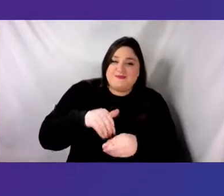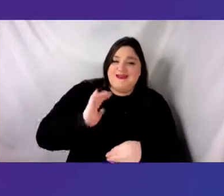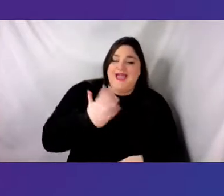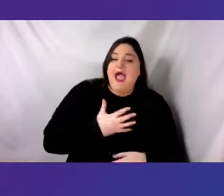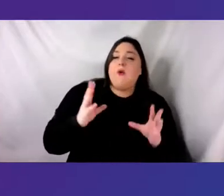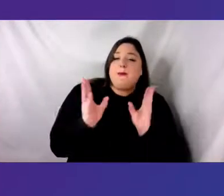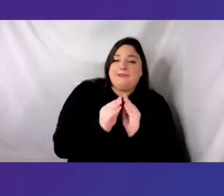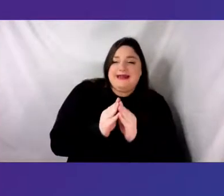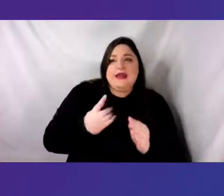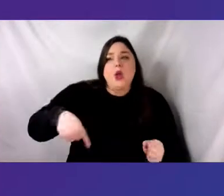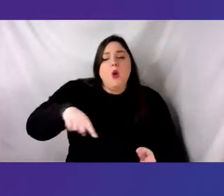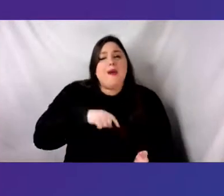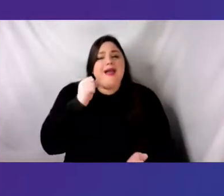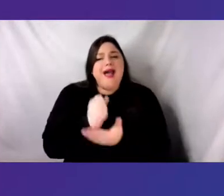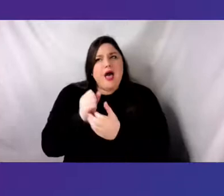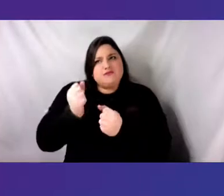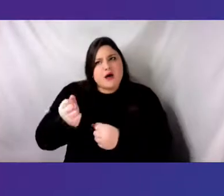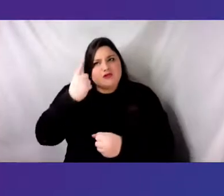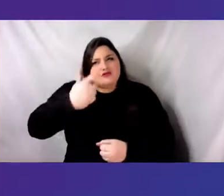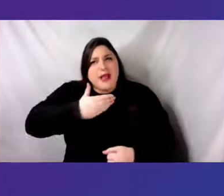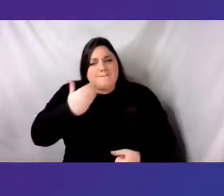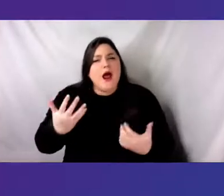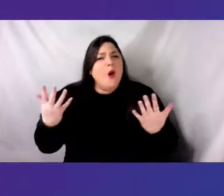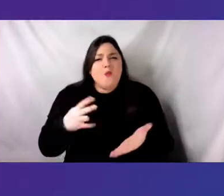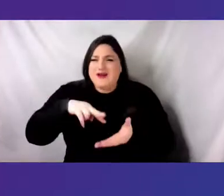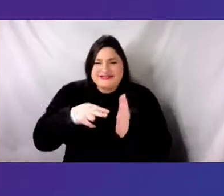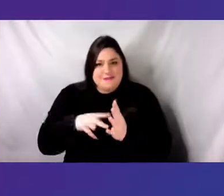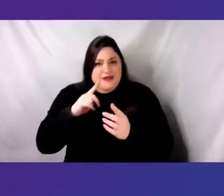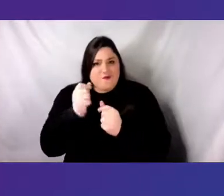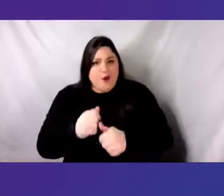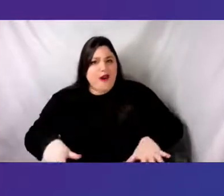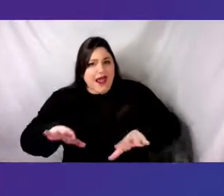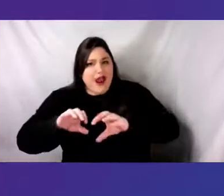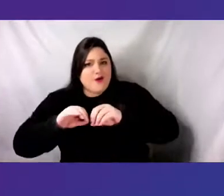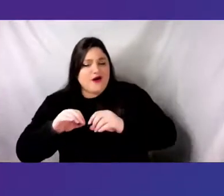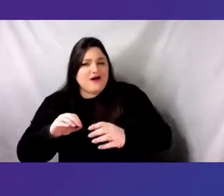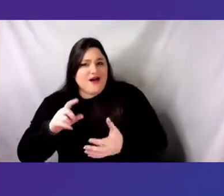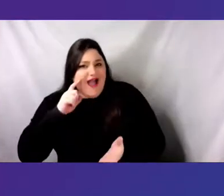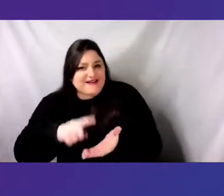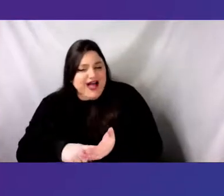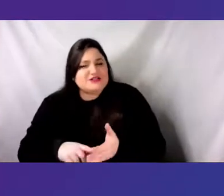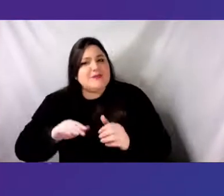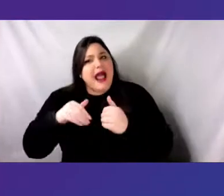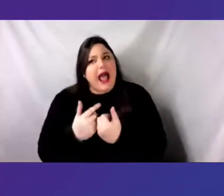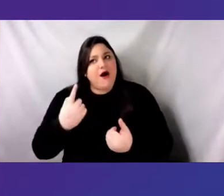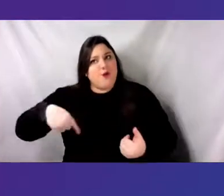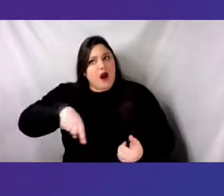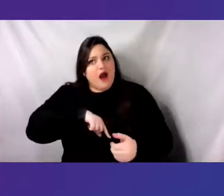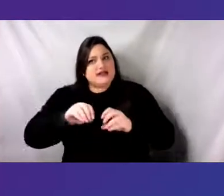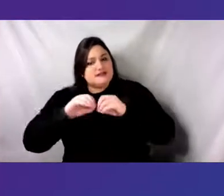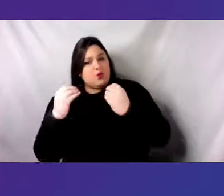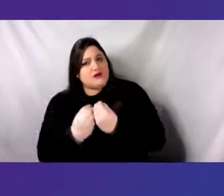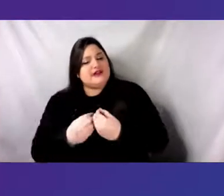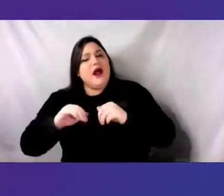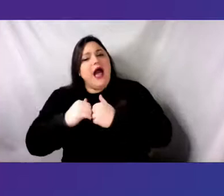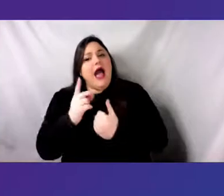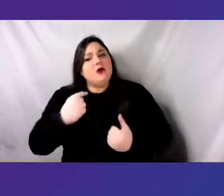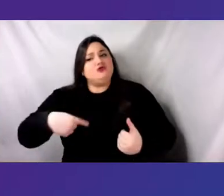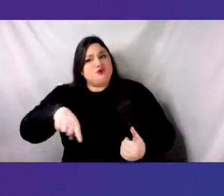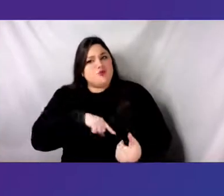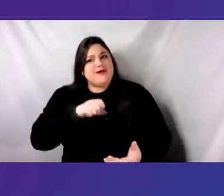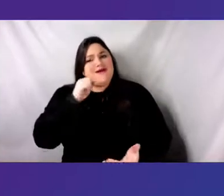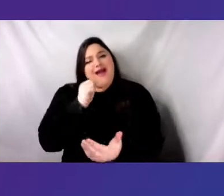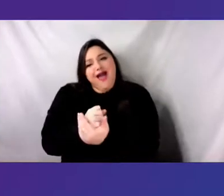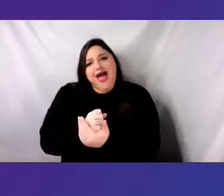acknowledgments are, what they mean to us organizationally, and how, as settlers on this land, land acknowledgments helped Dance